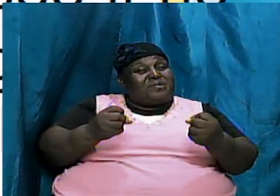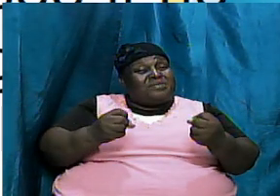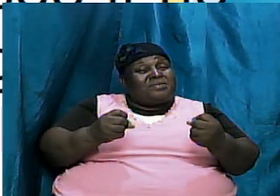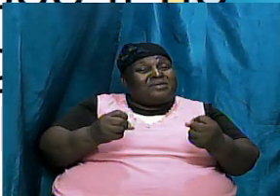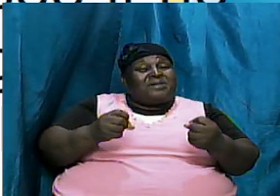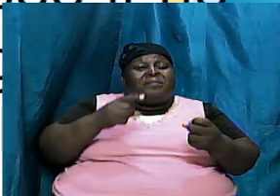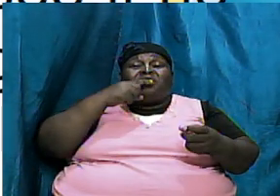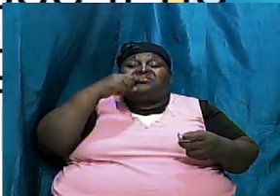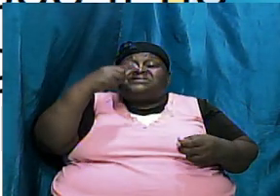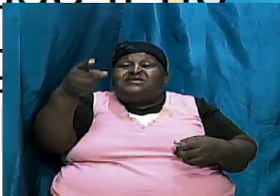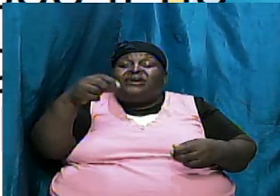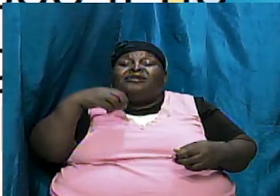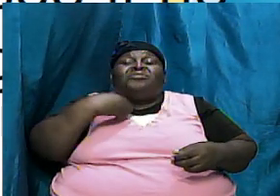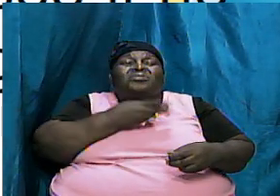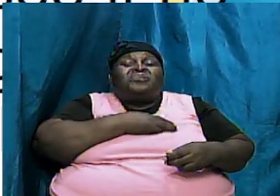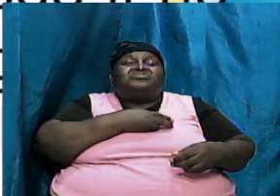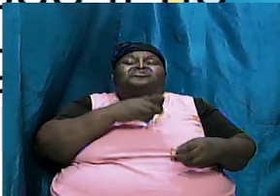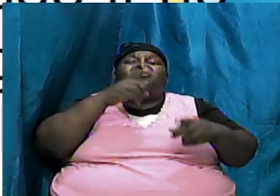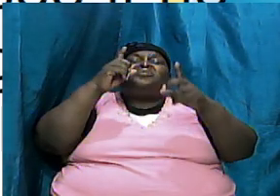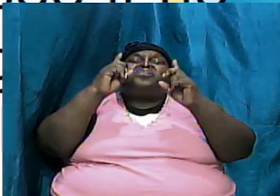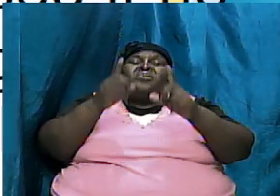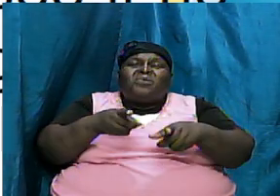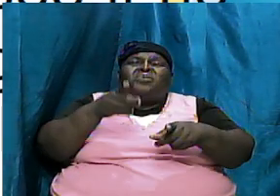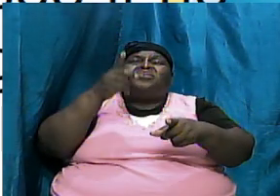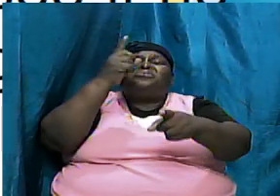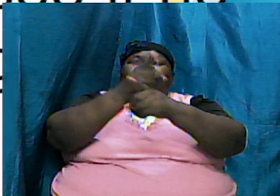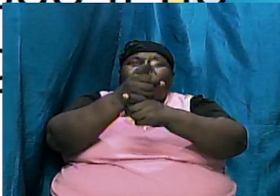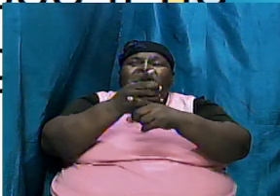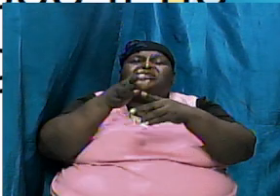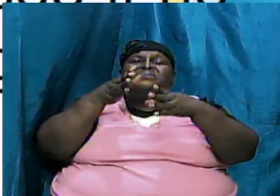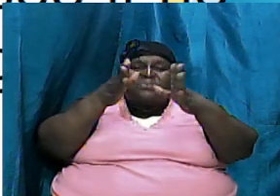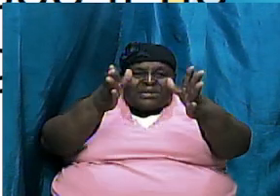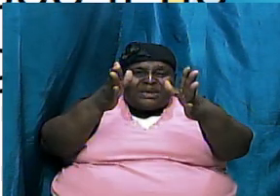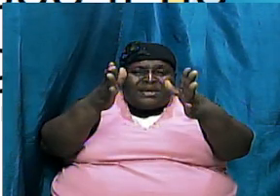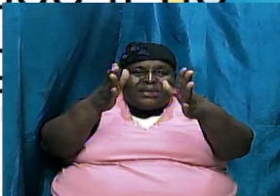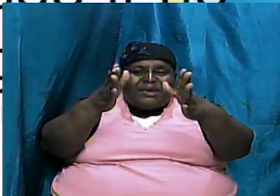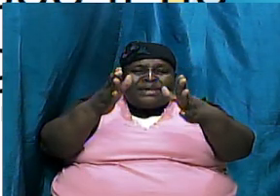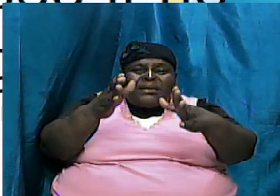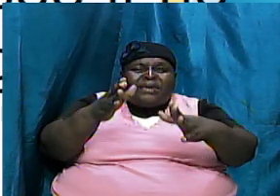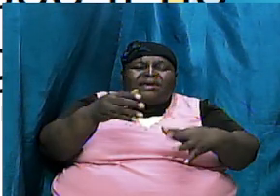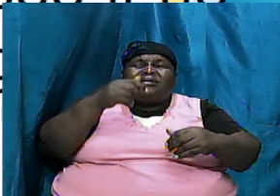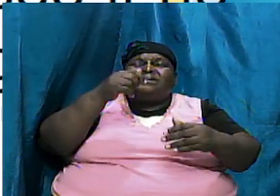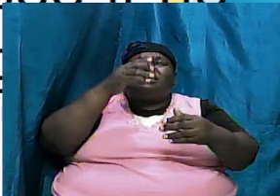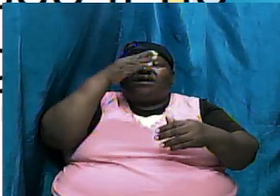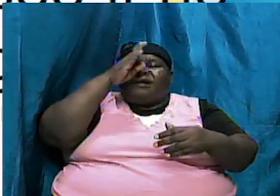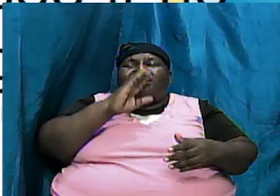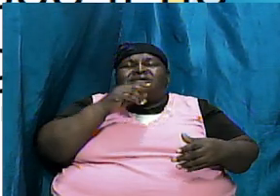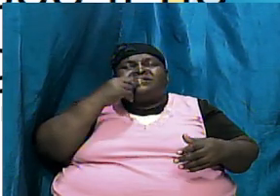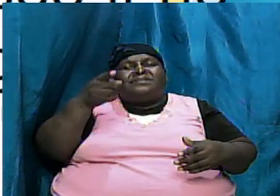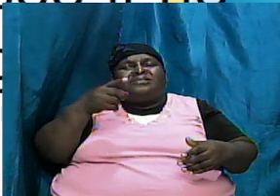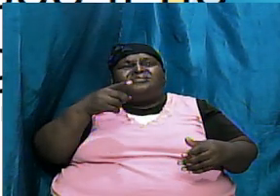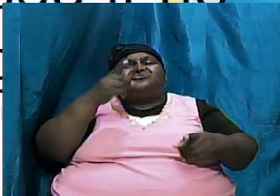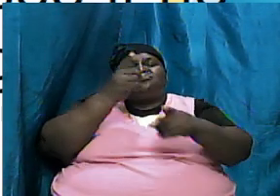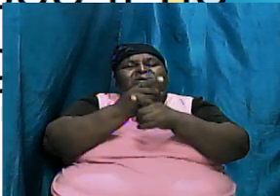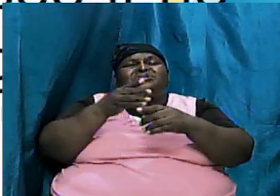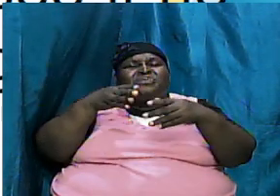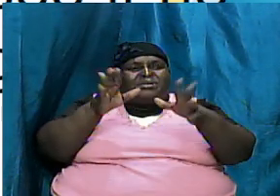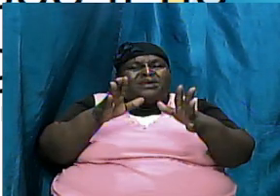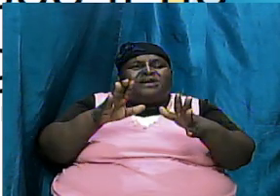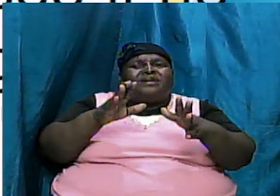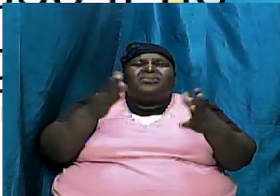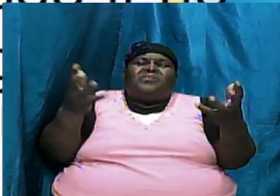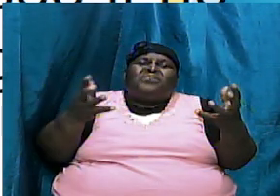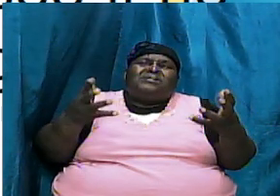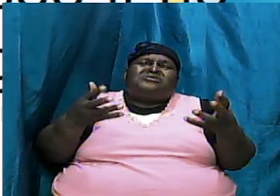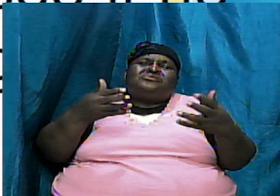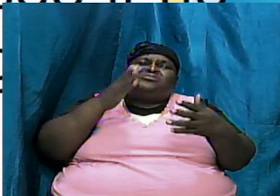us go this way he tells us what is the right way and what will bring peace to us and what will be good for him